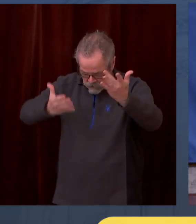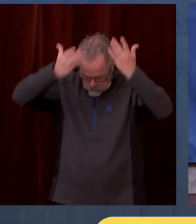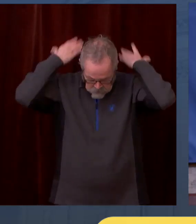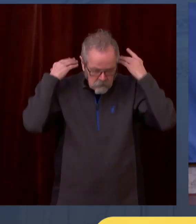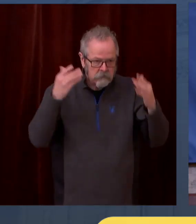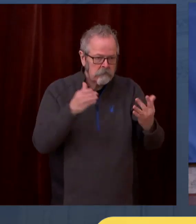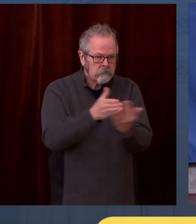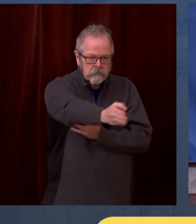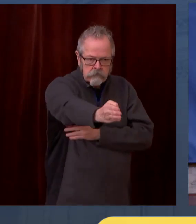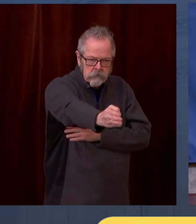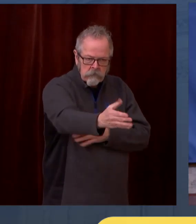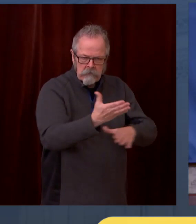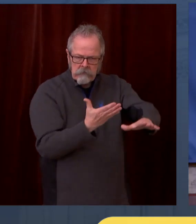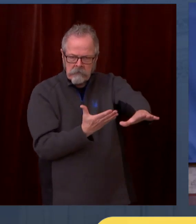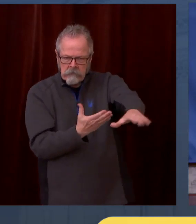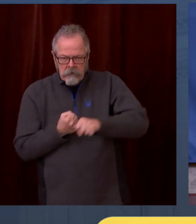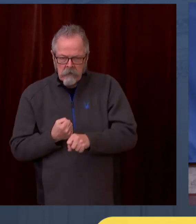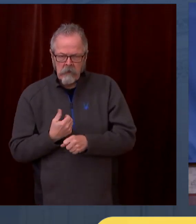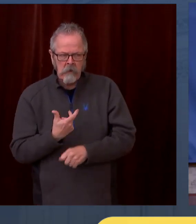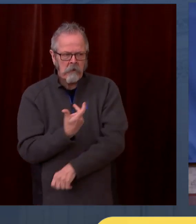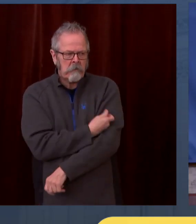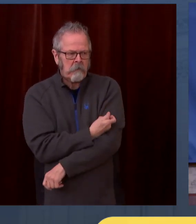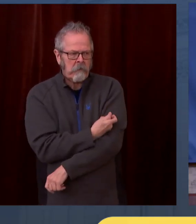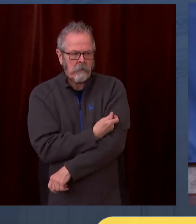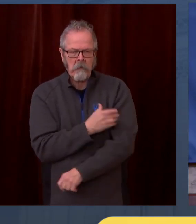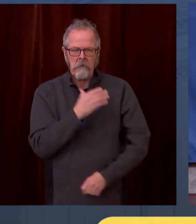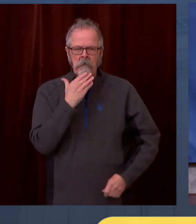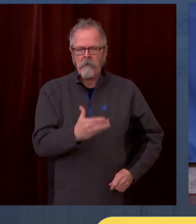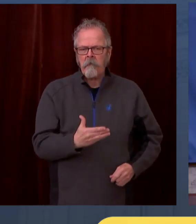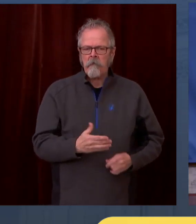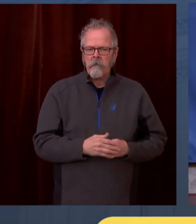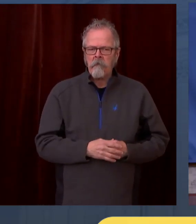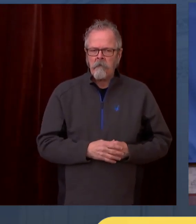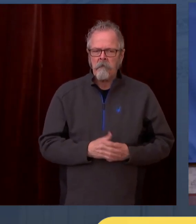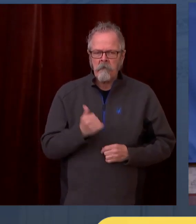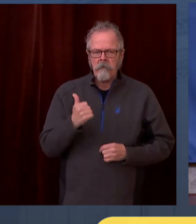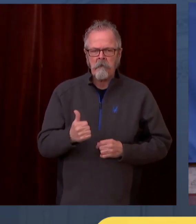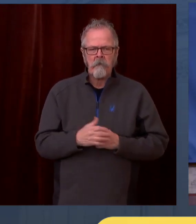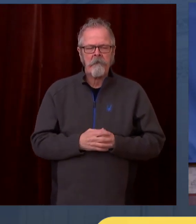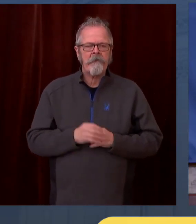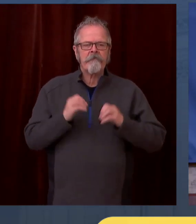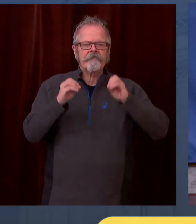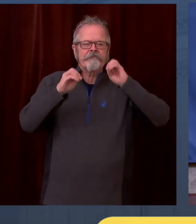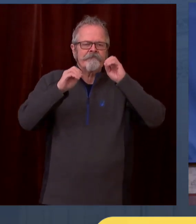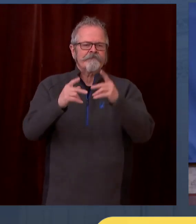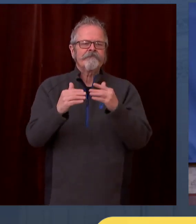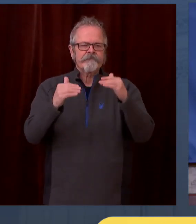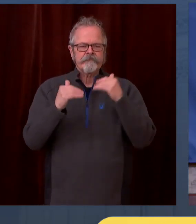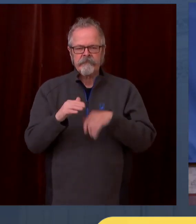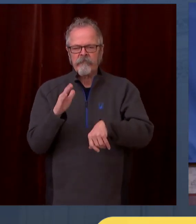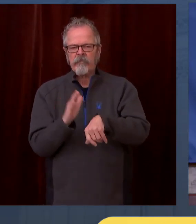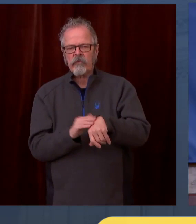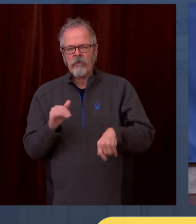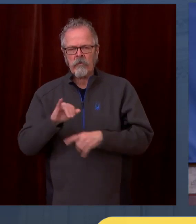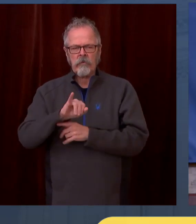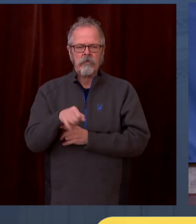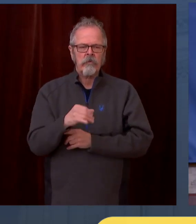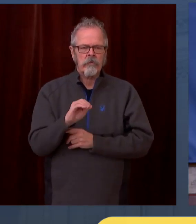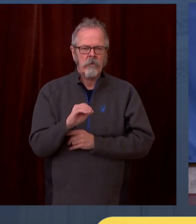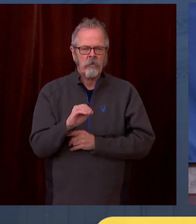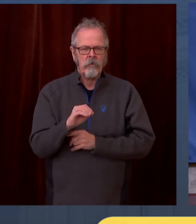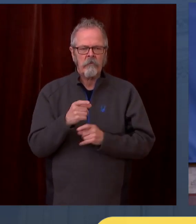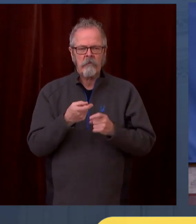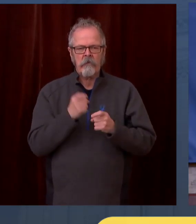All right. Up next, we'll go to Joe Sullivan with the Seattle Times. Go ahead, Joe. Governor, what sort of assessment